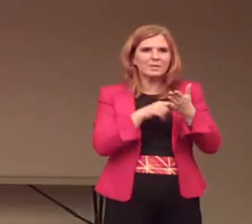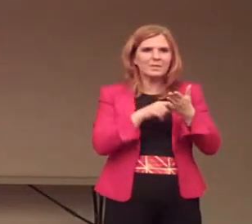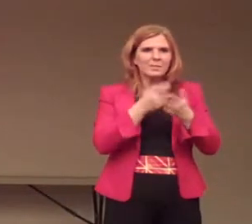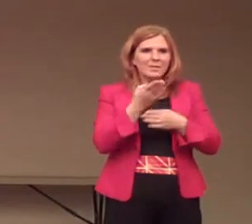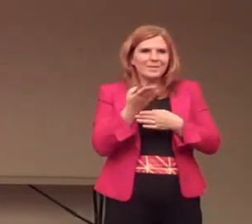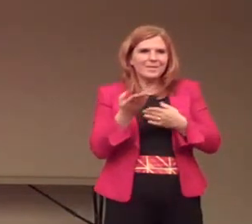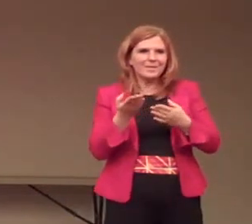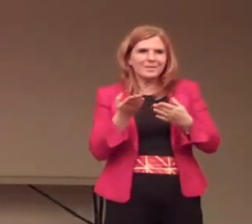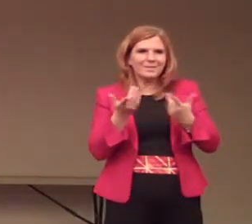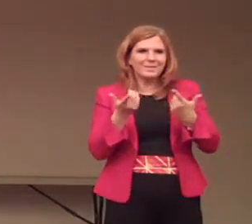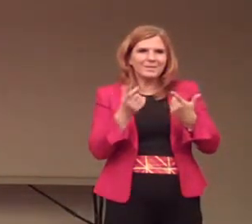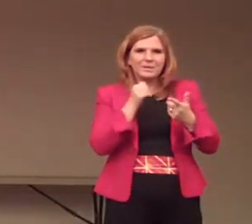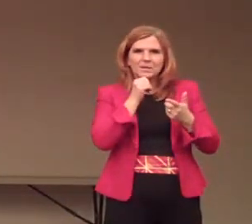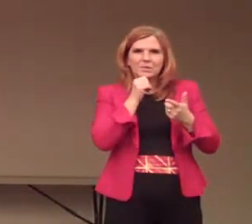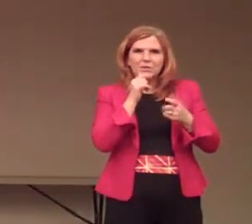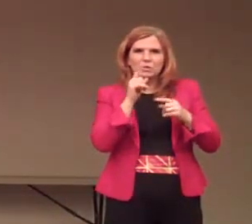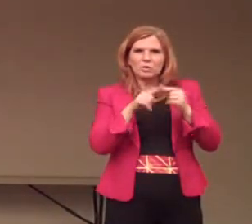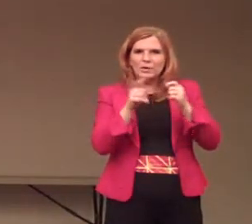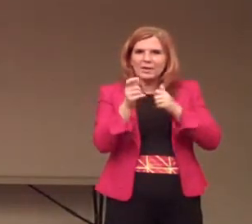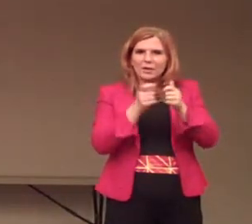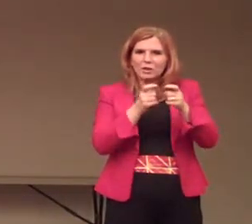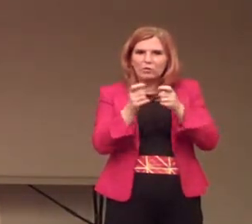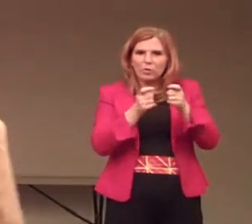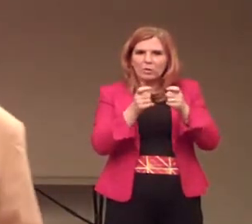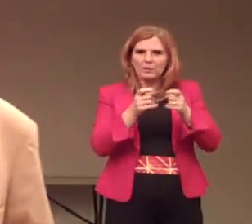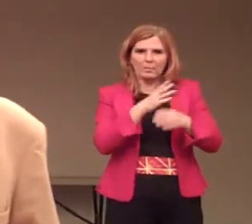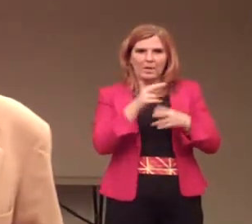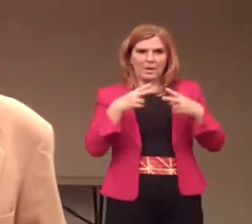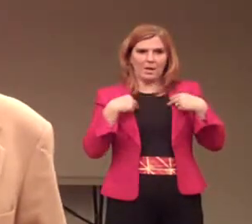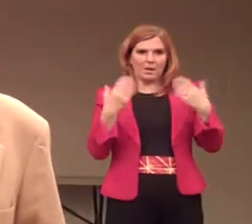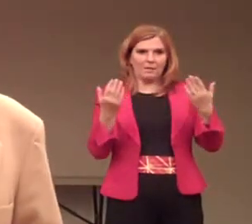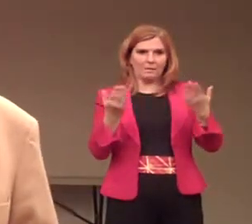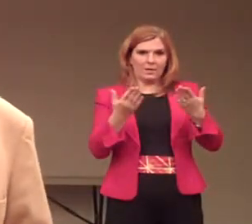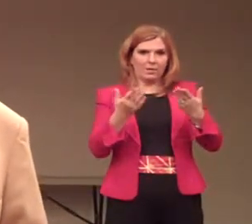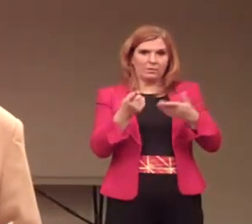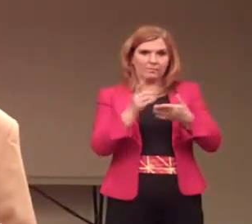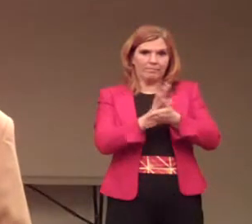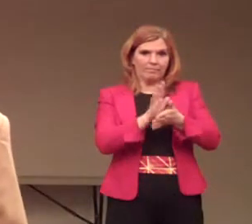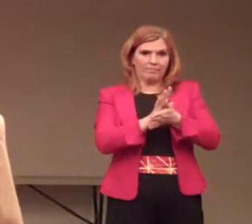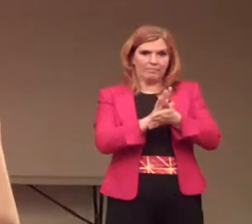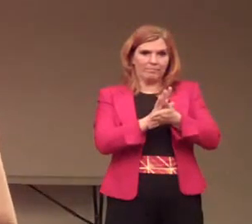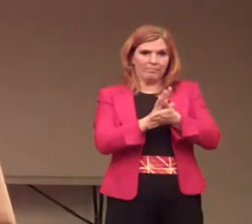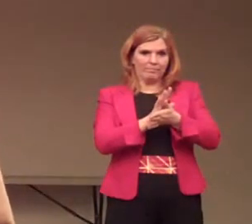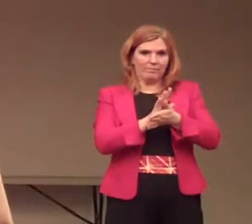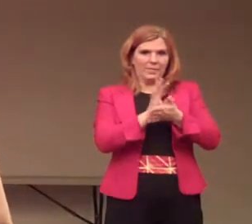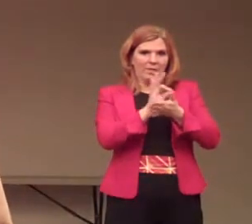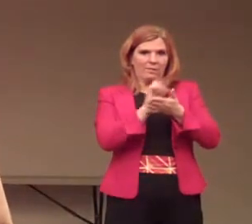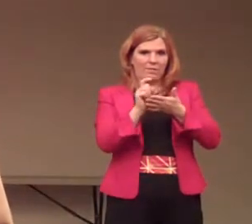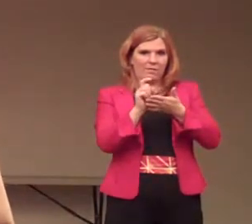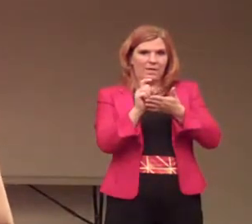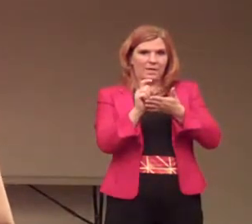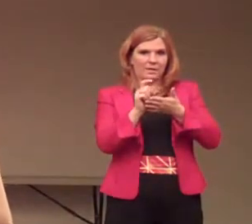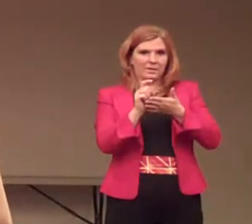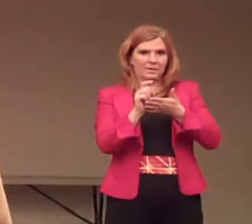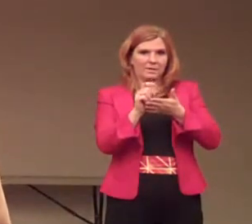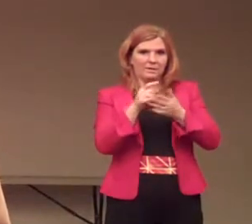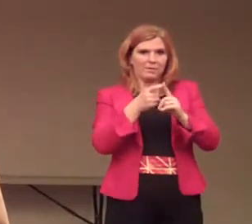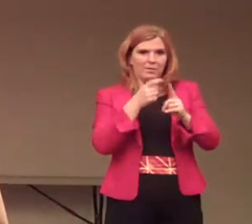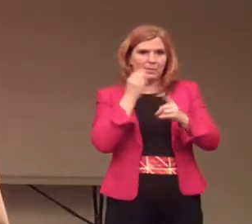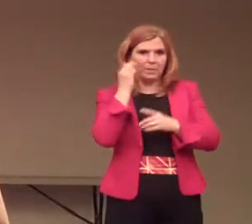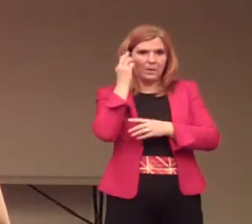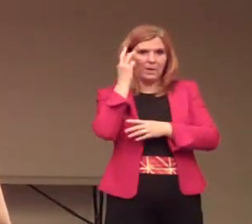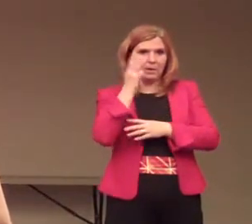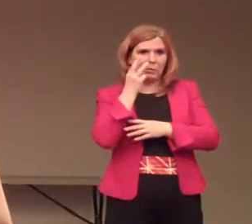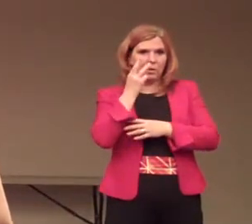things get out of hand. And I have here a facsimile of the Wheeling Intelligencer.